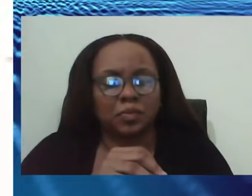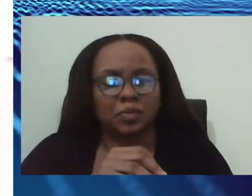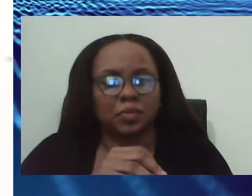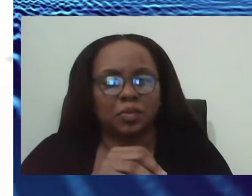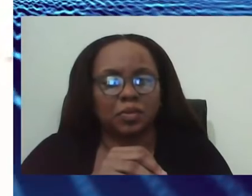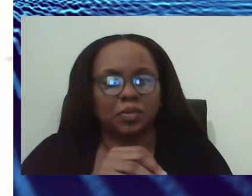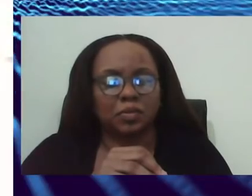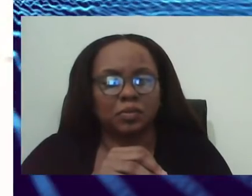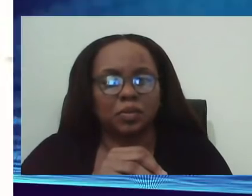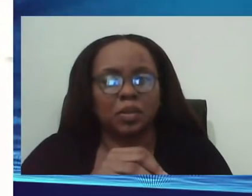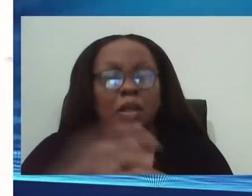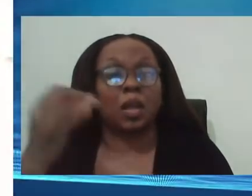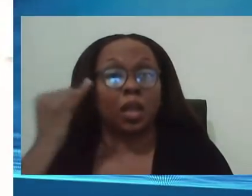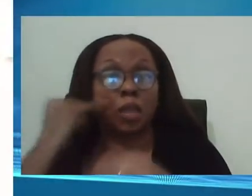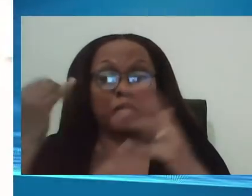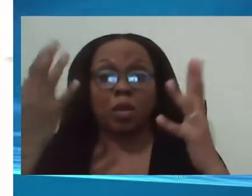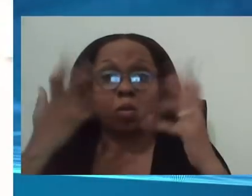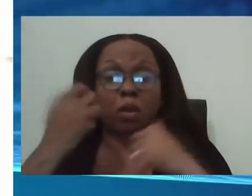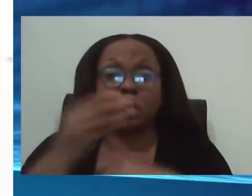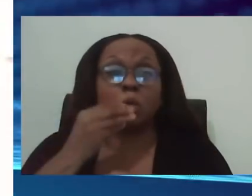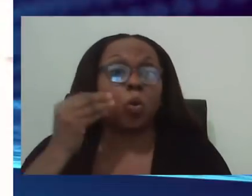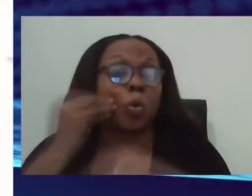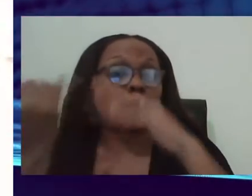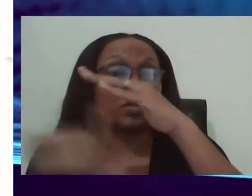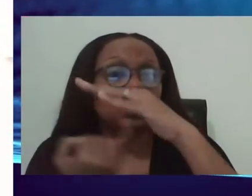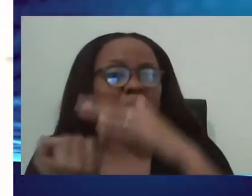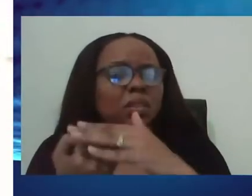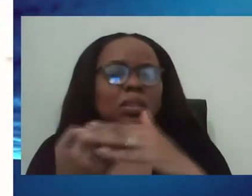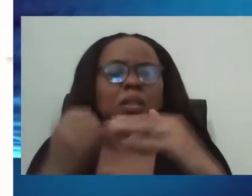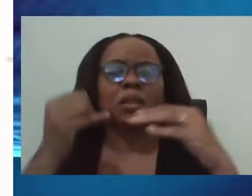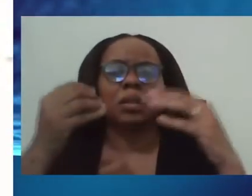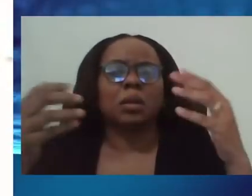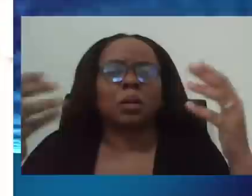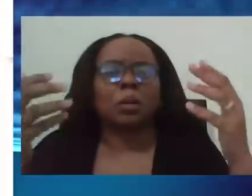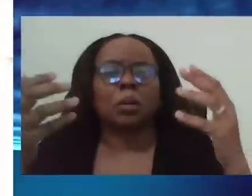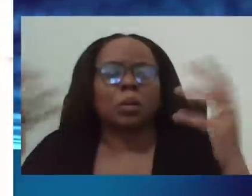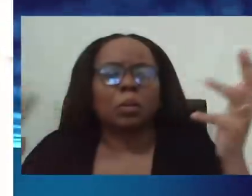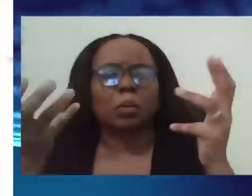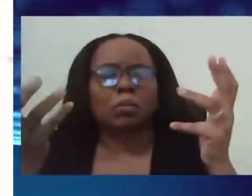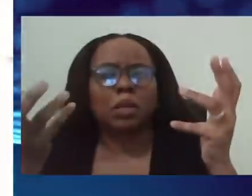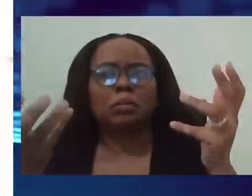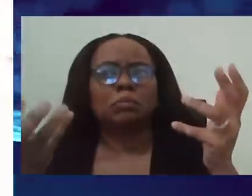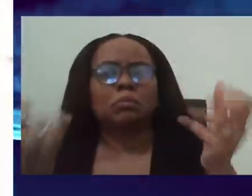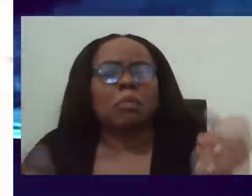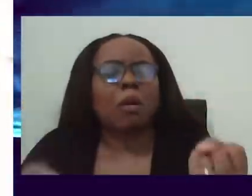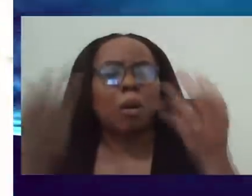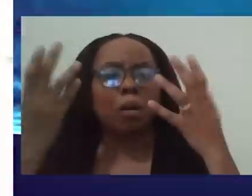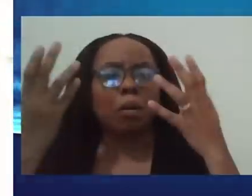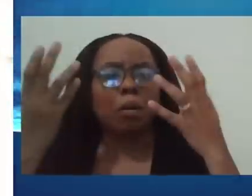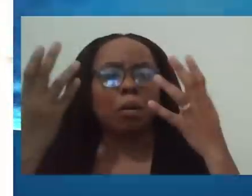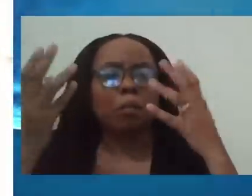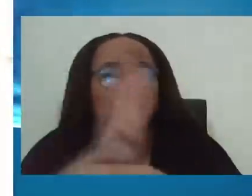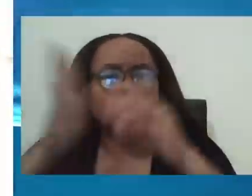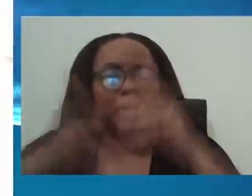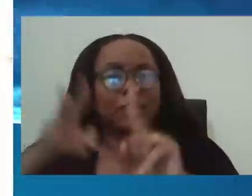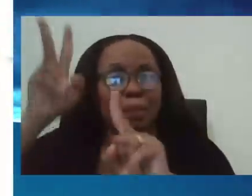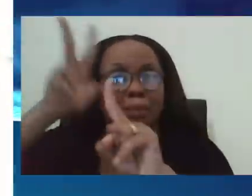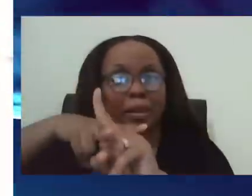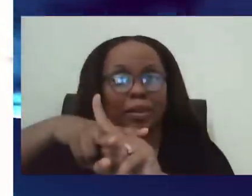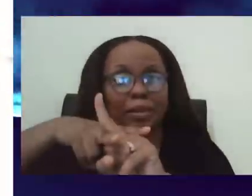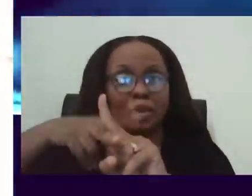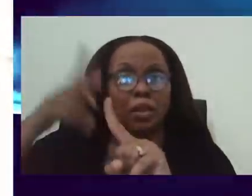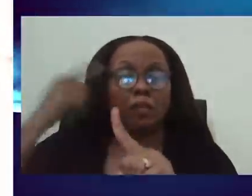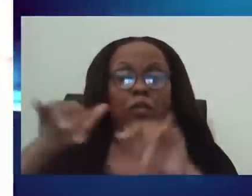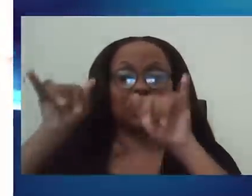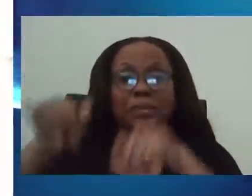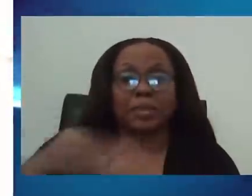isolation program. Could you, would you be in a position to give me figures in terms of the number of Barbadians that have applied for the home isolation and those who have